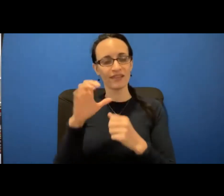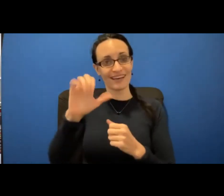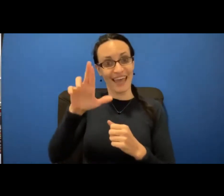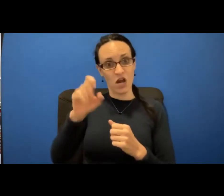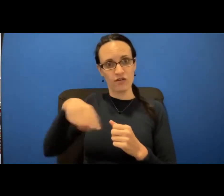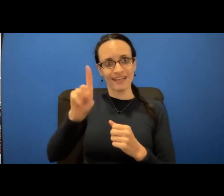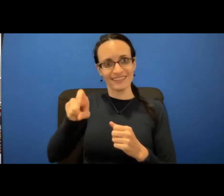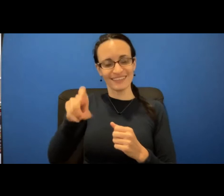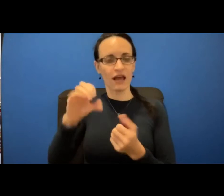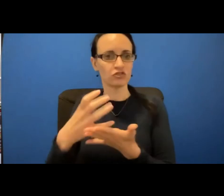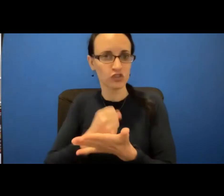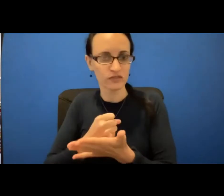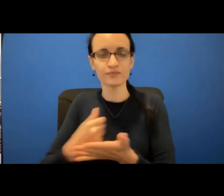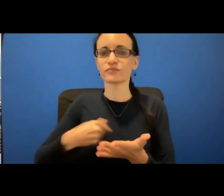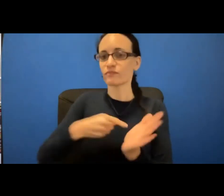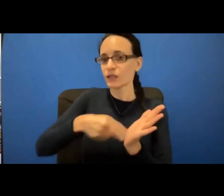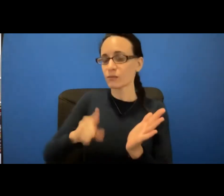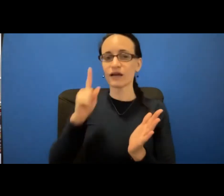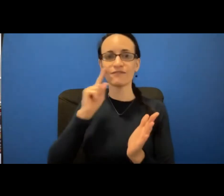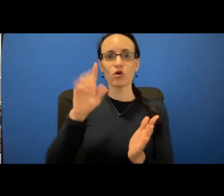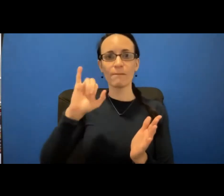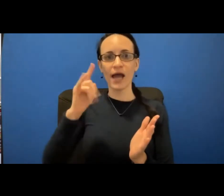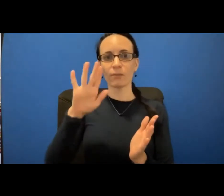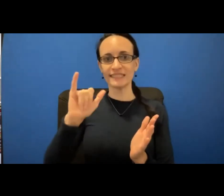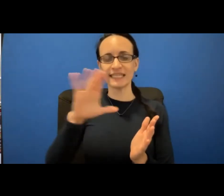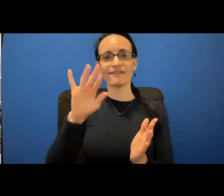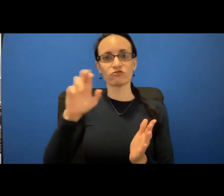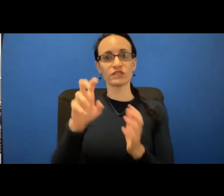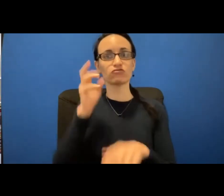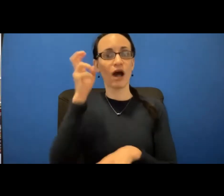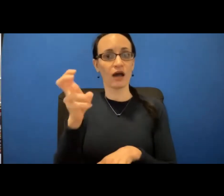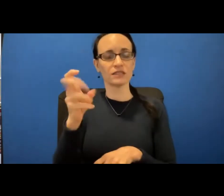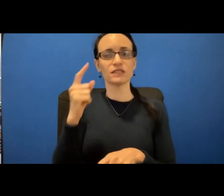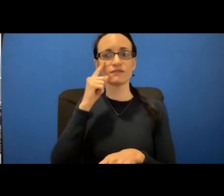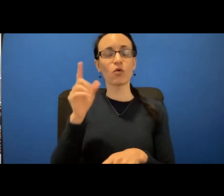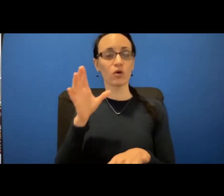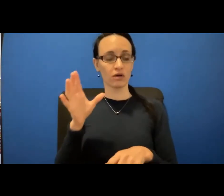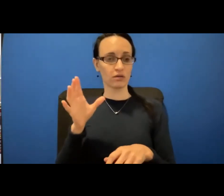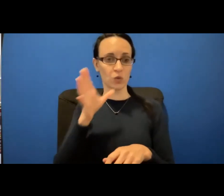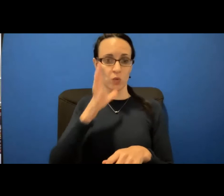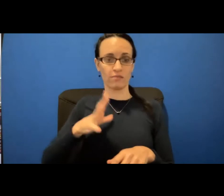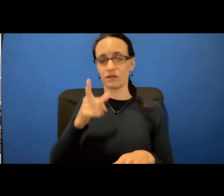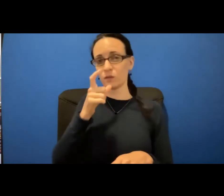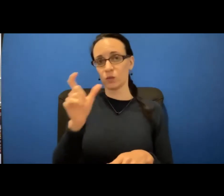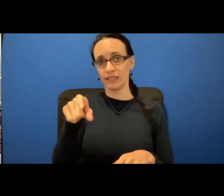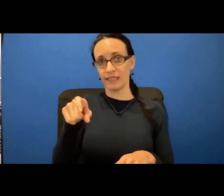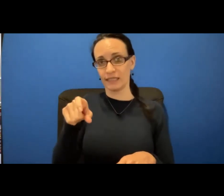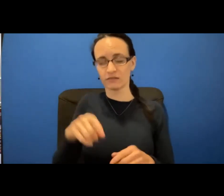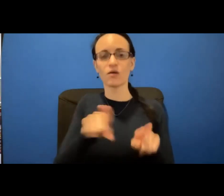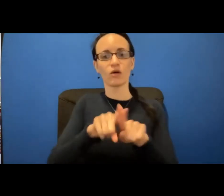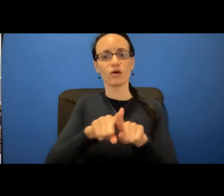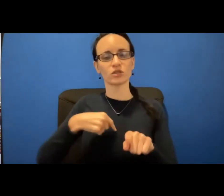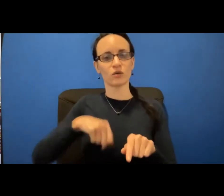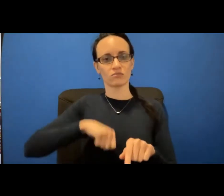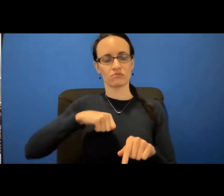access programs pay for biopsies and free rides to breast care appointments for women in need I'm especially proud of Wheels for Women, the